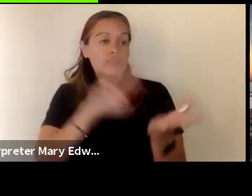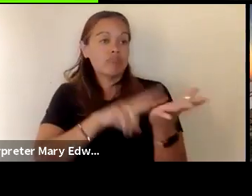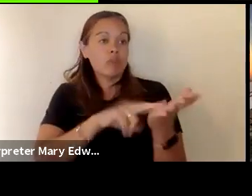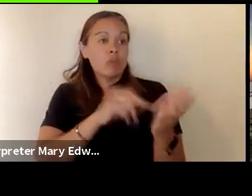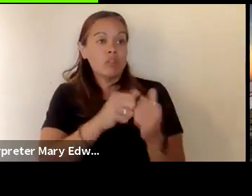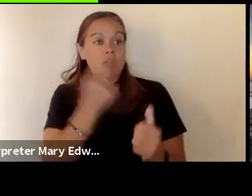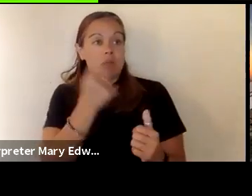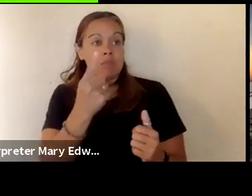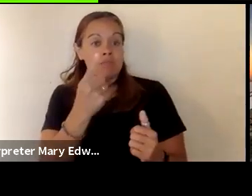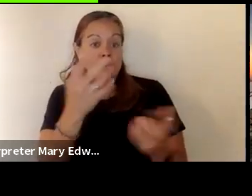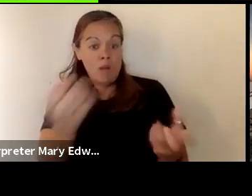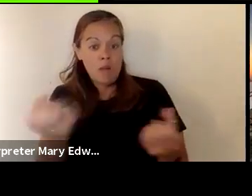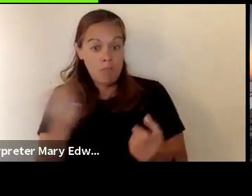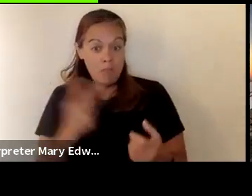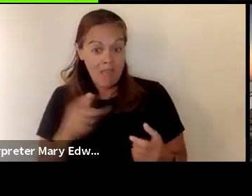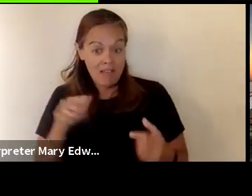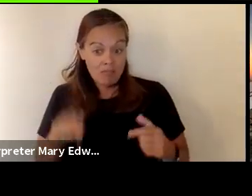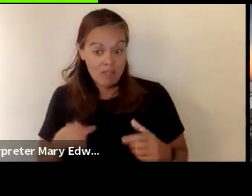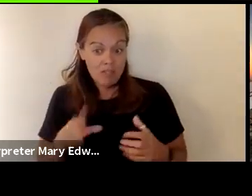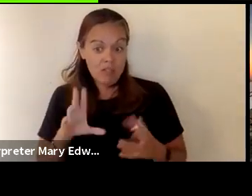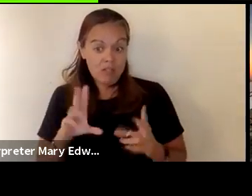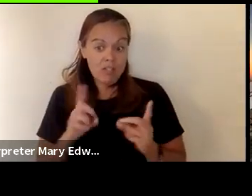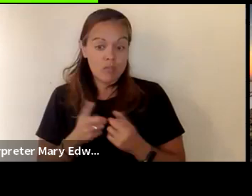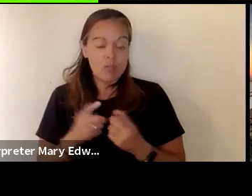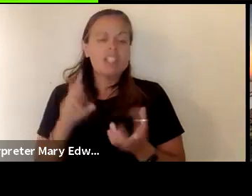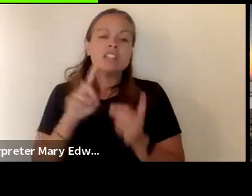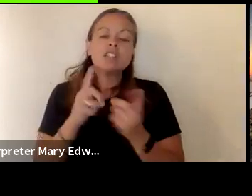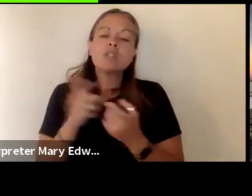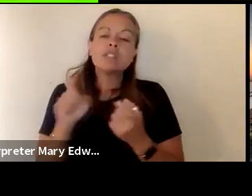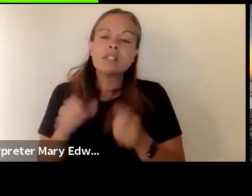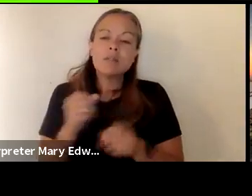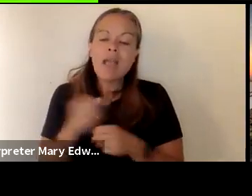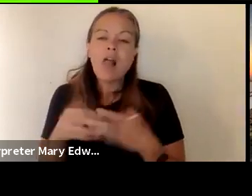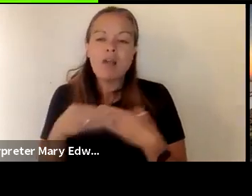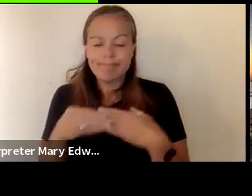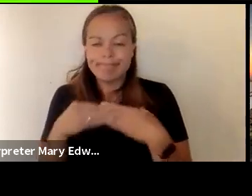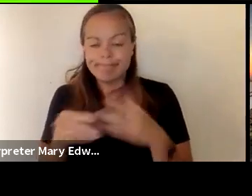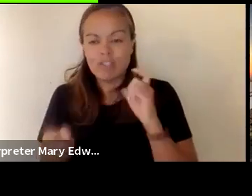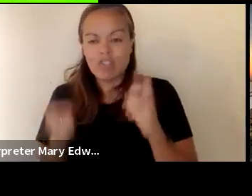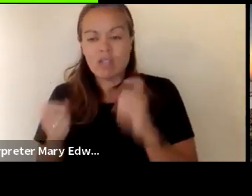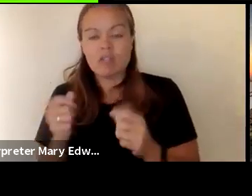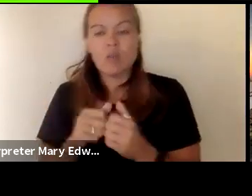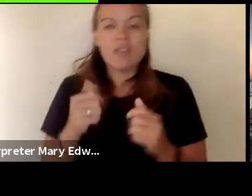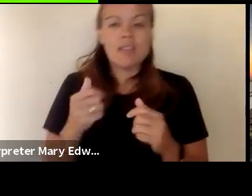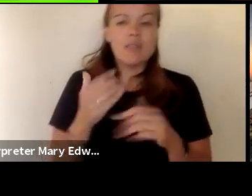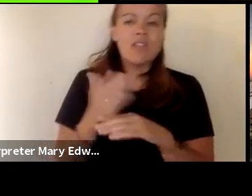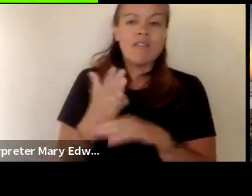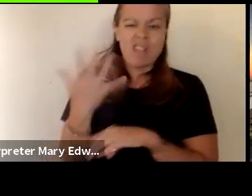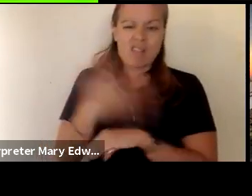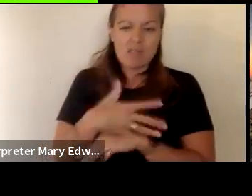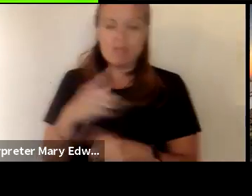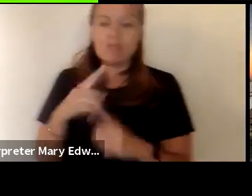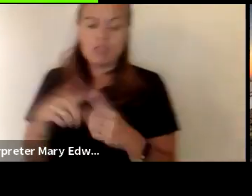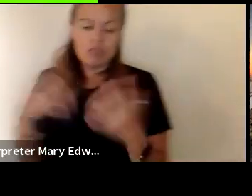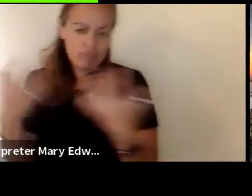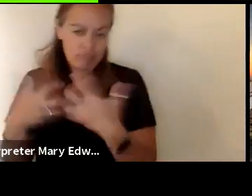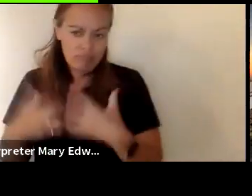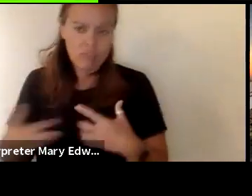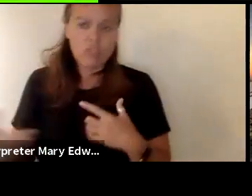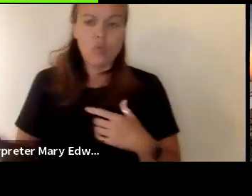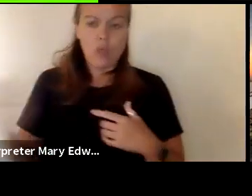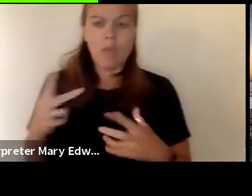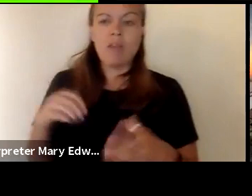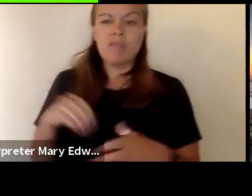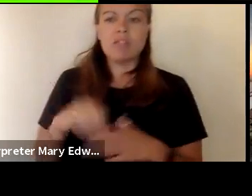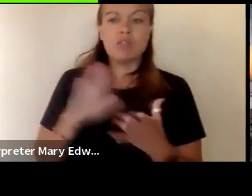and you want to come back to the district the district needs to make some flexible changes within five days to accommodate you coming back